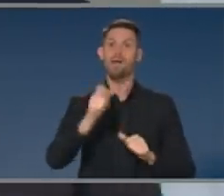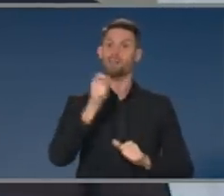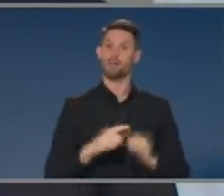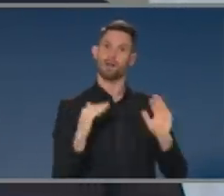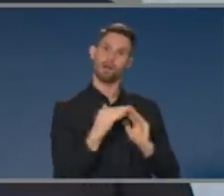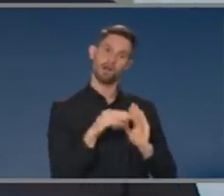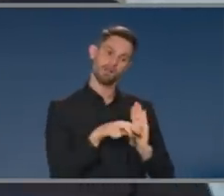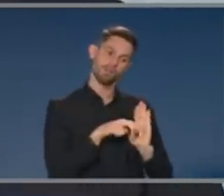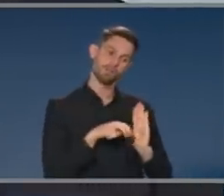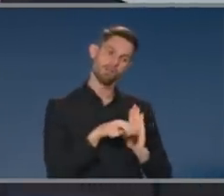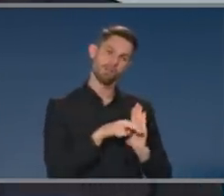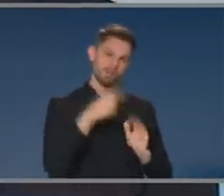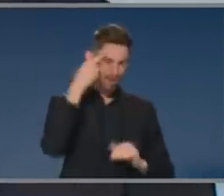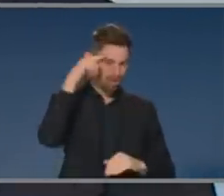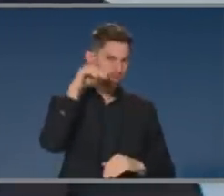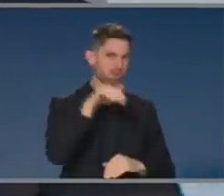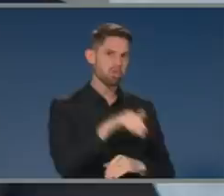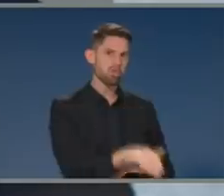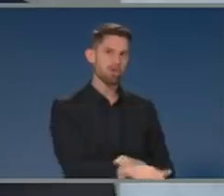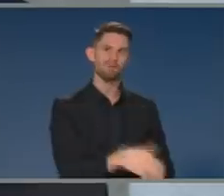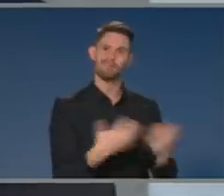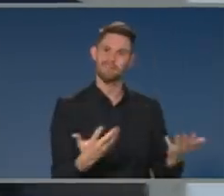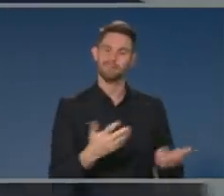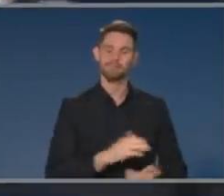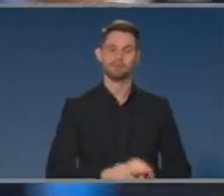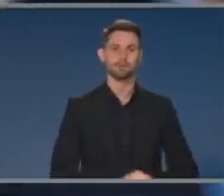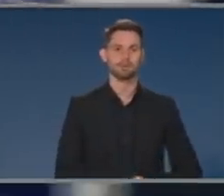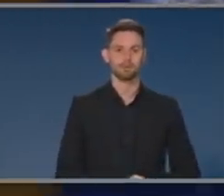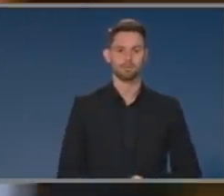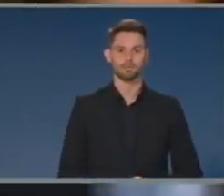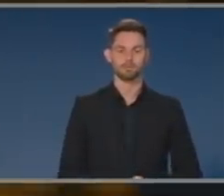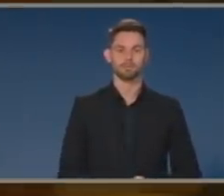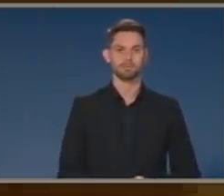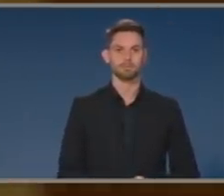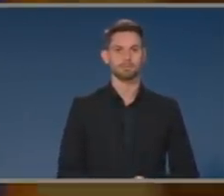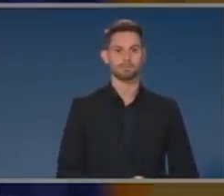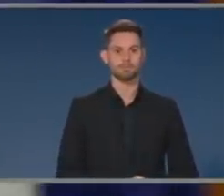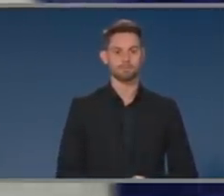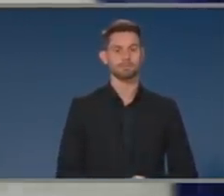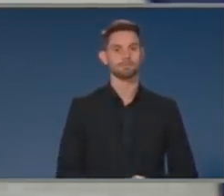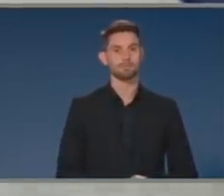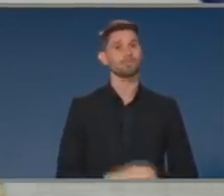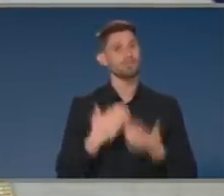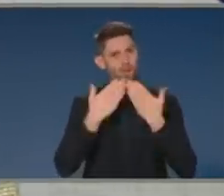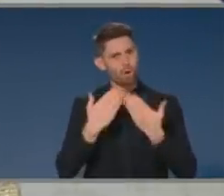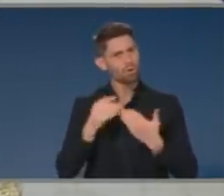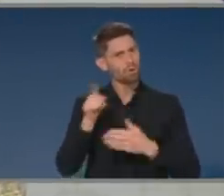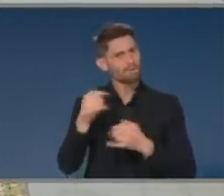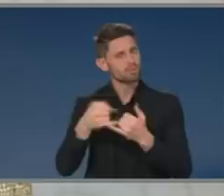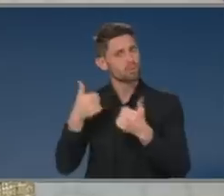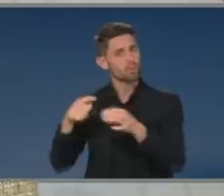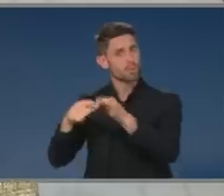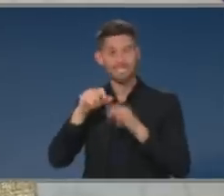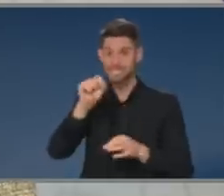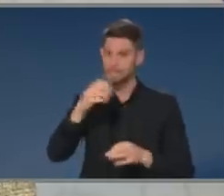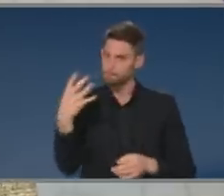in what is otherwise a very difficult situation. Christine? Yes, thank you, Prime Minister. And really good question, because we do need to be very careful.